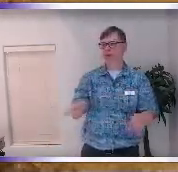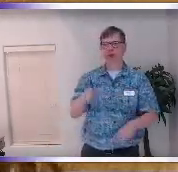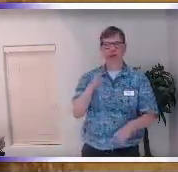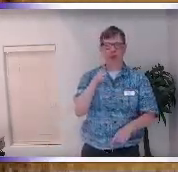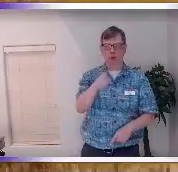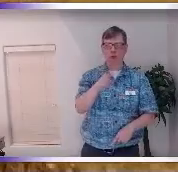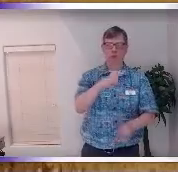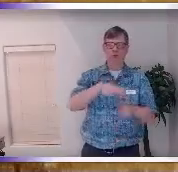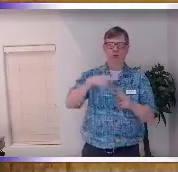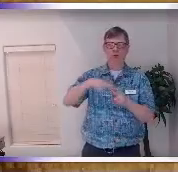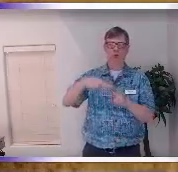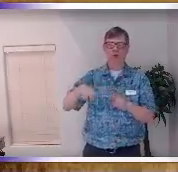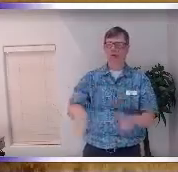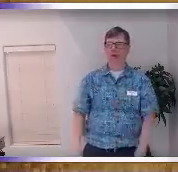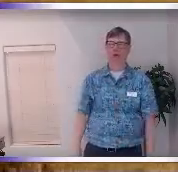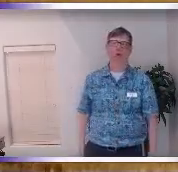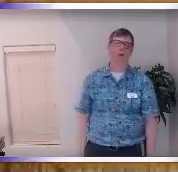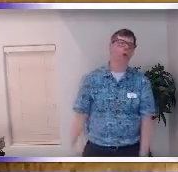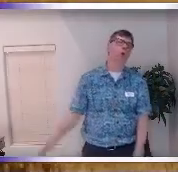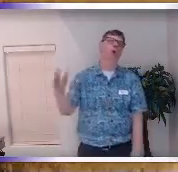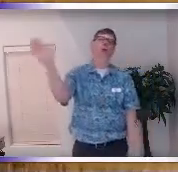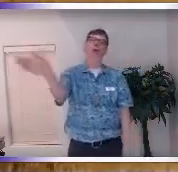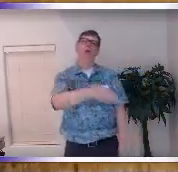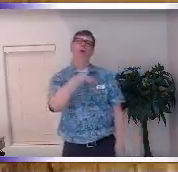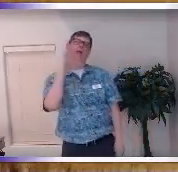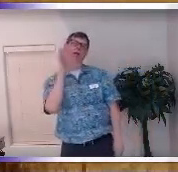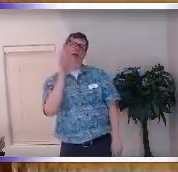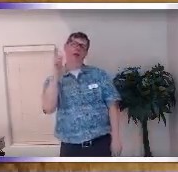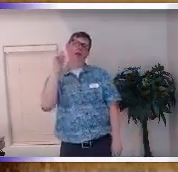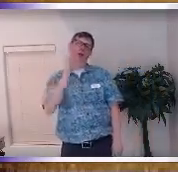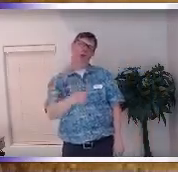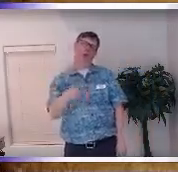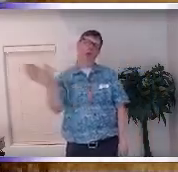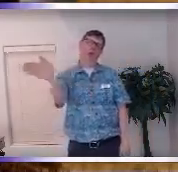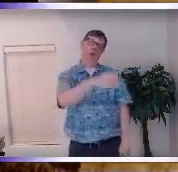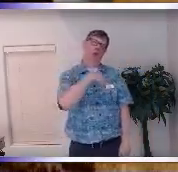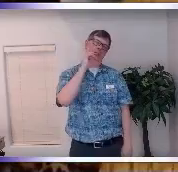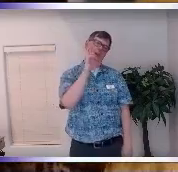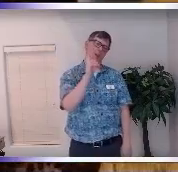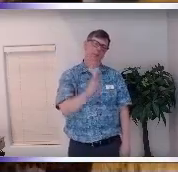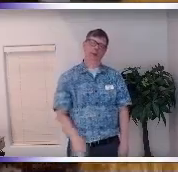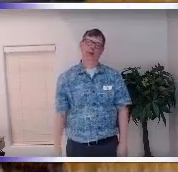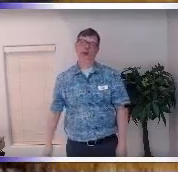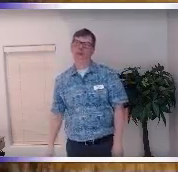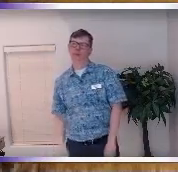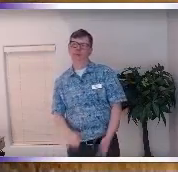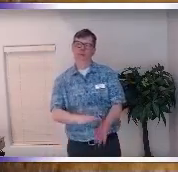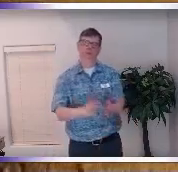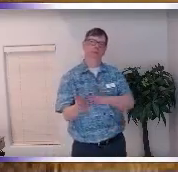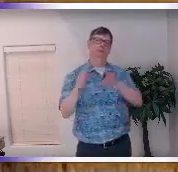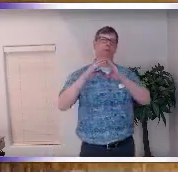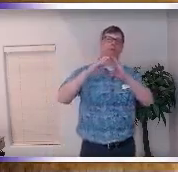fault it's not anybody's fault we are who we are we're all dealt cards we all live from those cards and until we transcend the cards